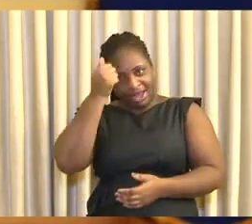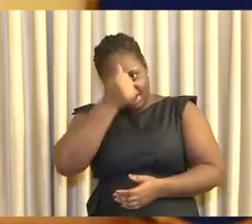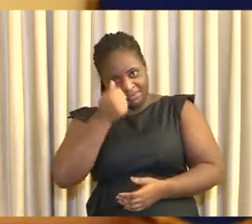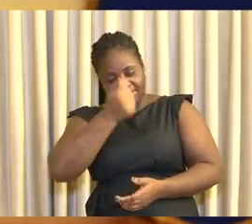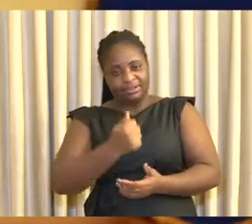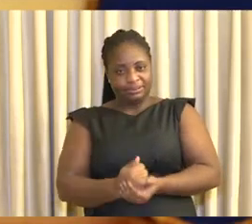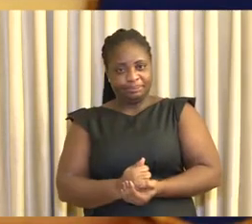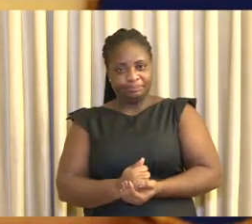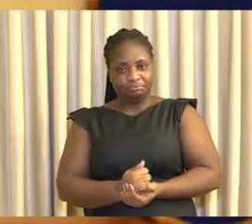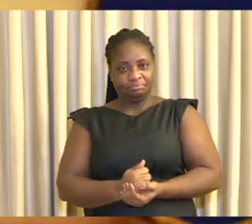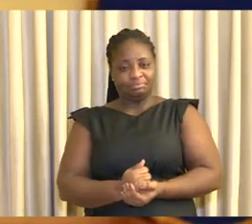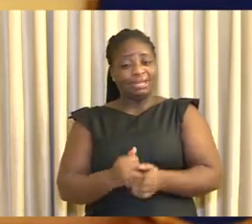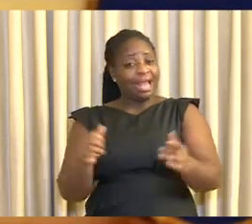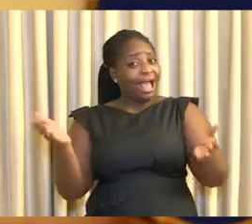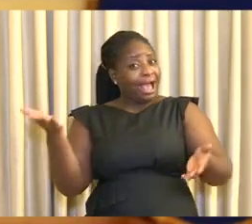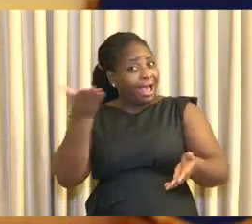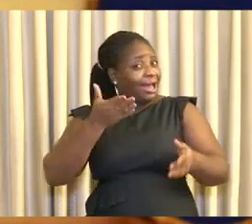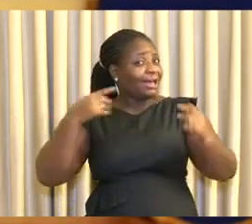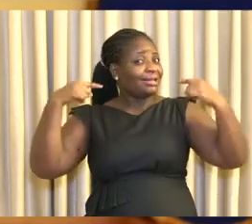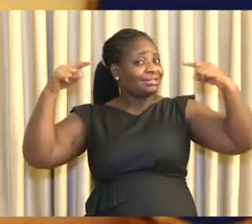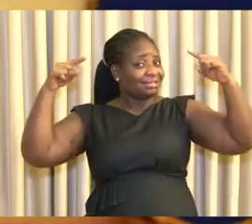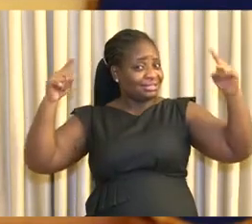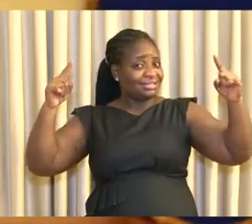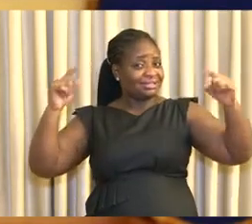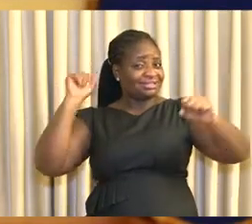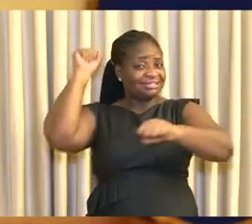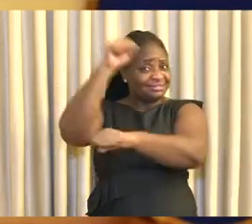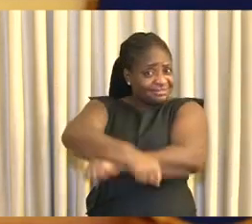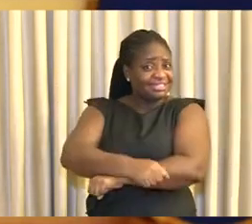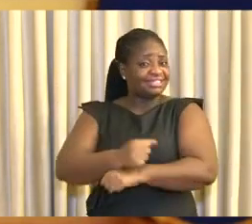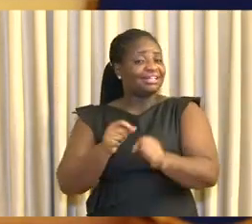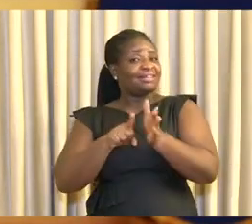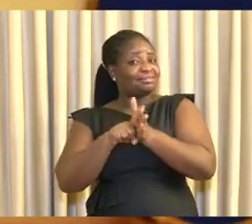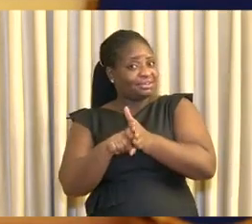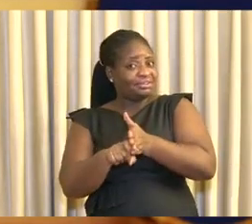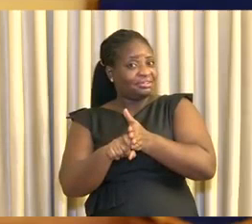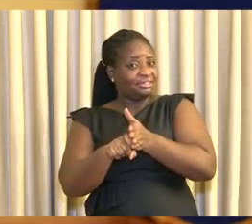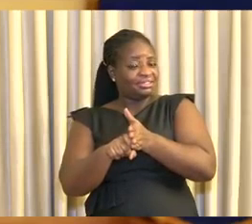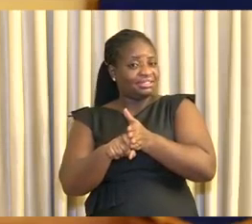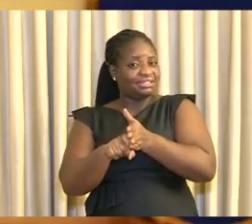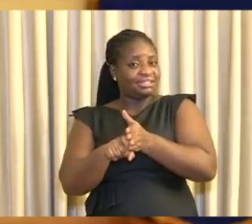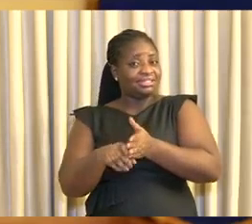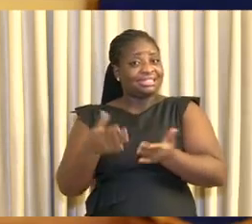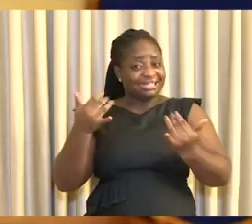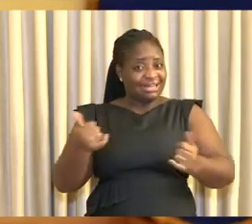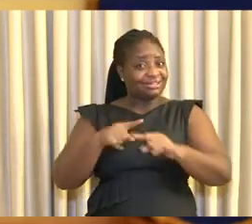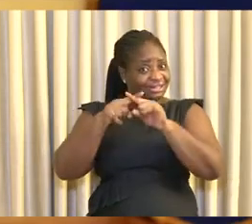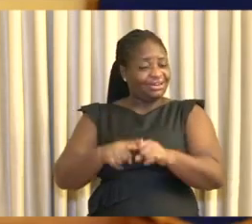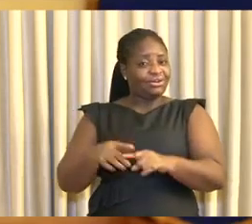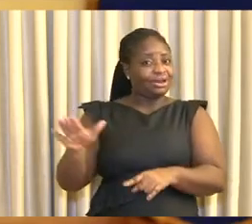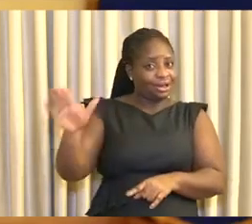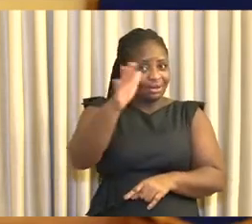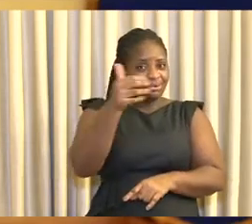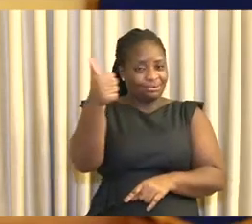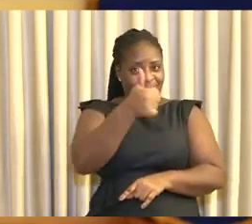control. That means each and every one of us must exercise at all times during this